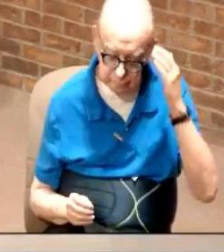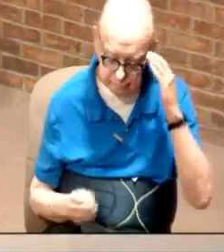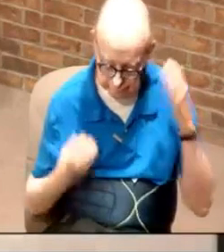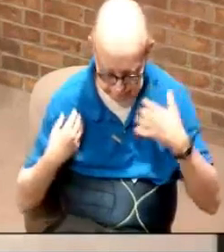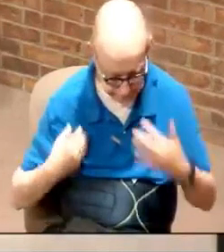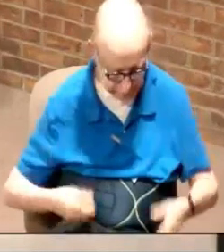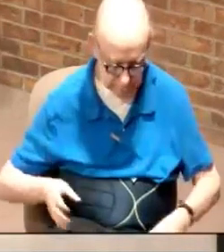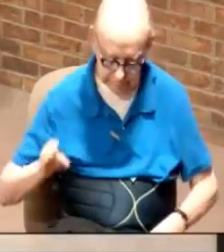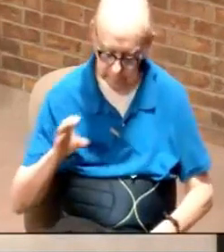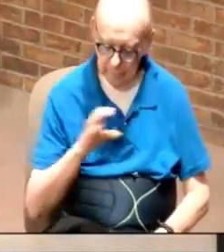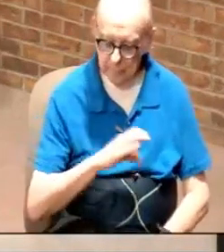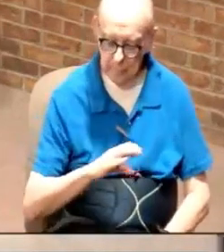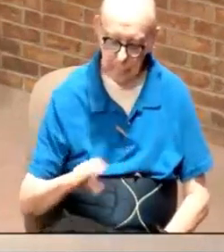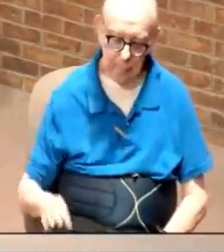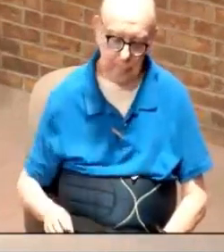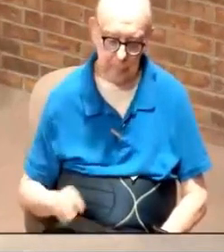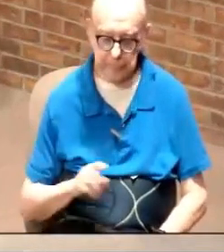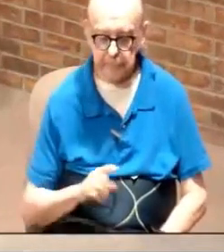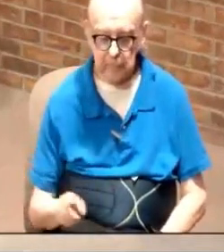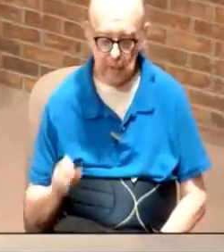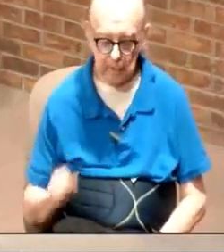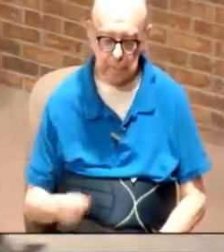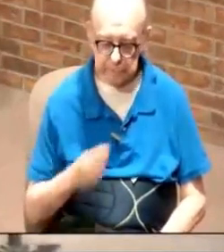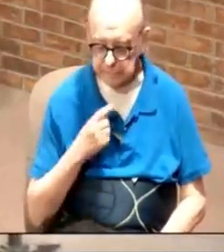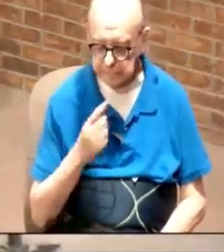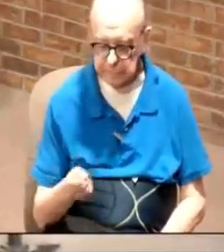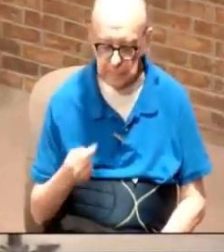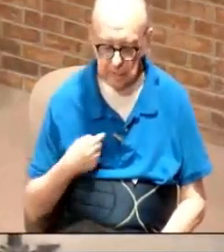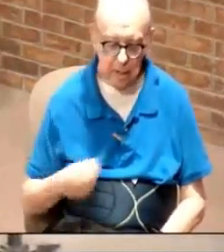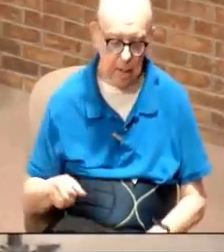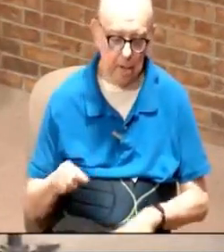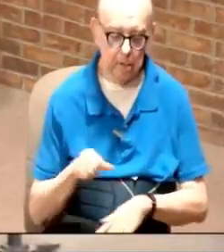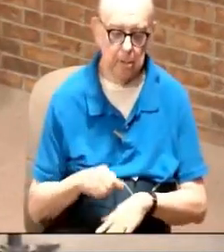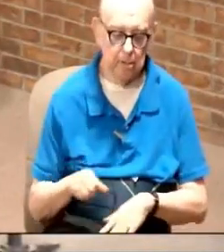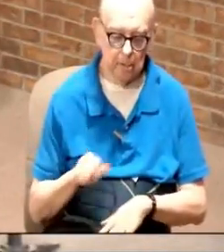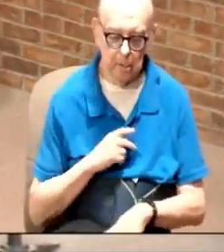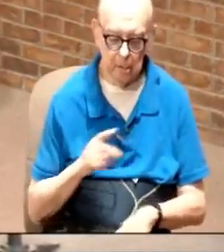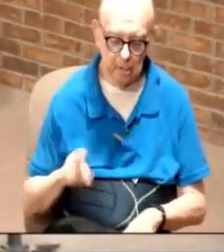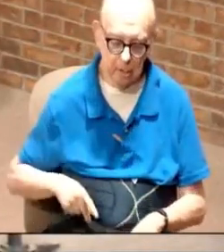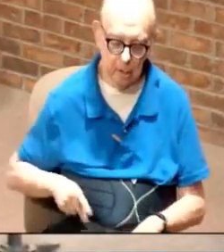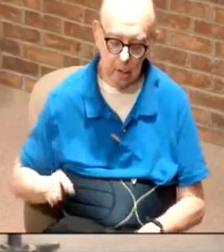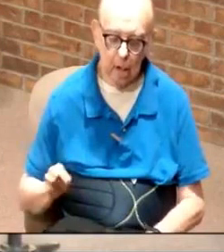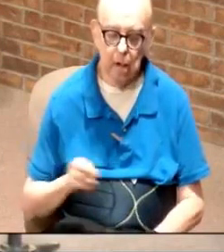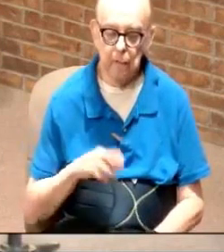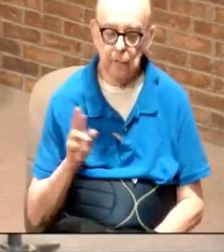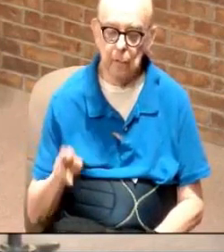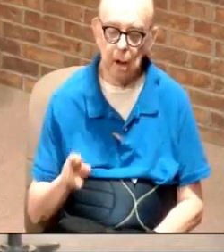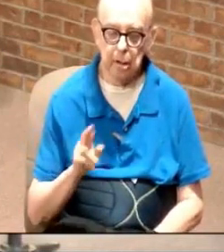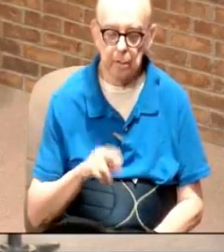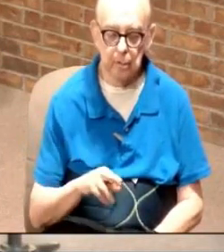your body or whatever, and they could say, I anoint you the king of rock and roll.